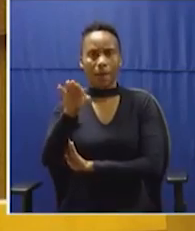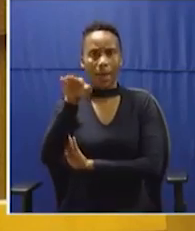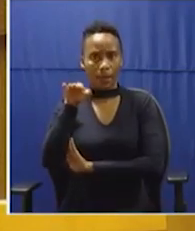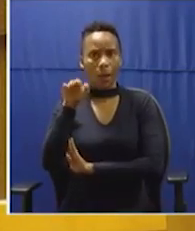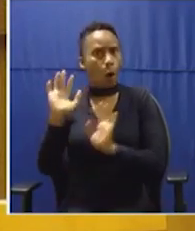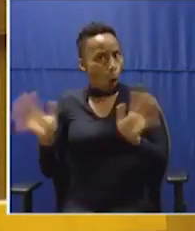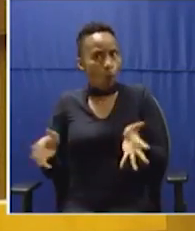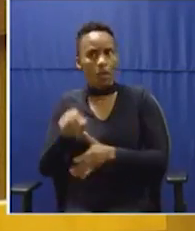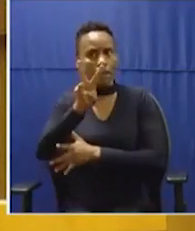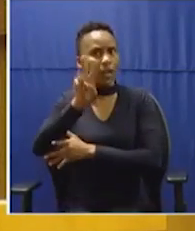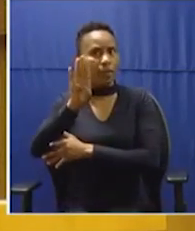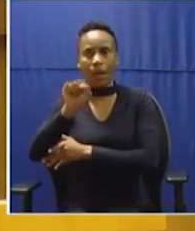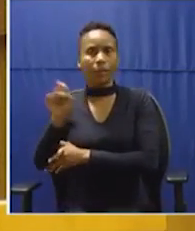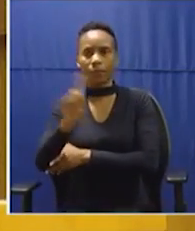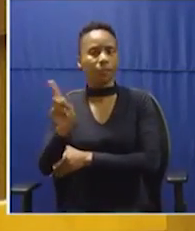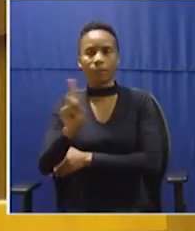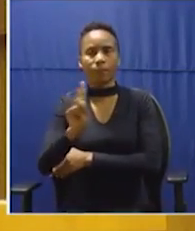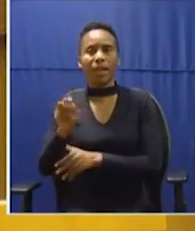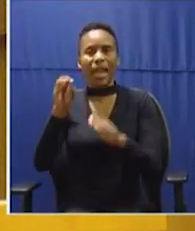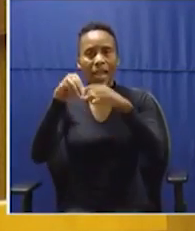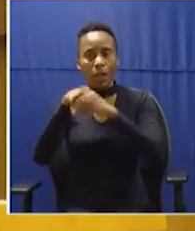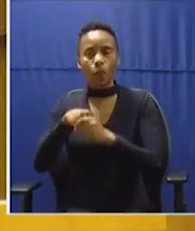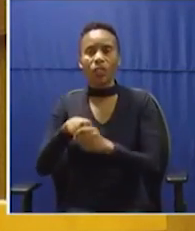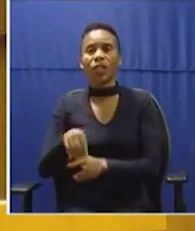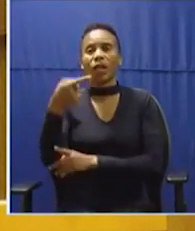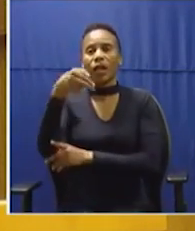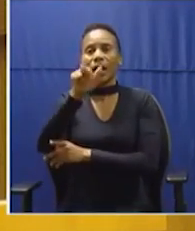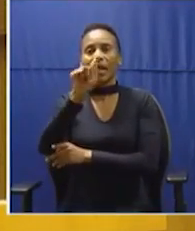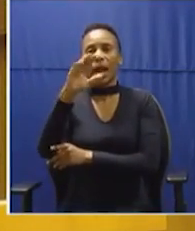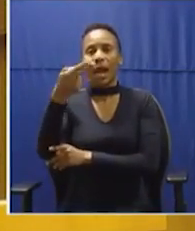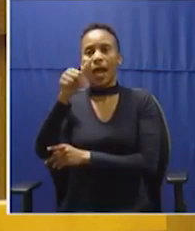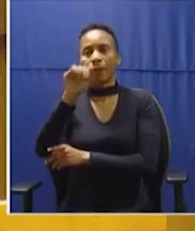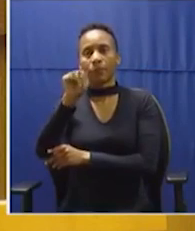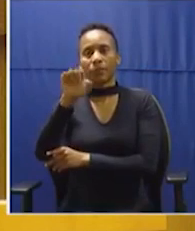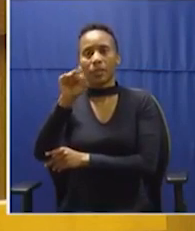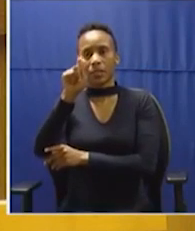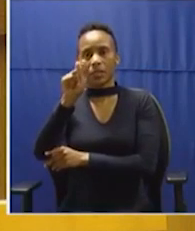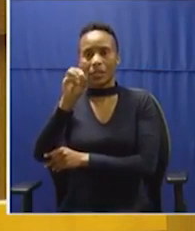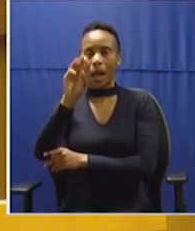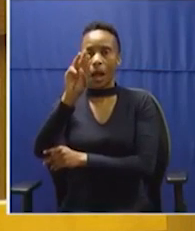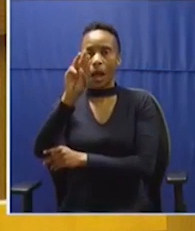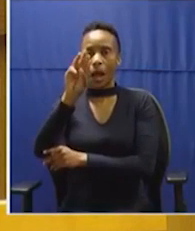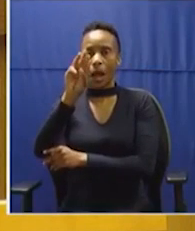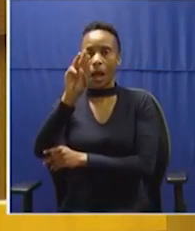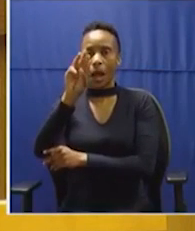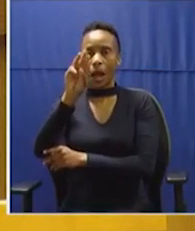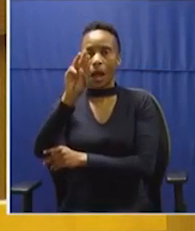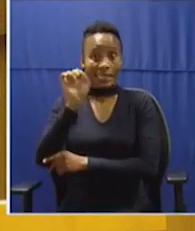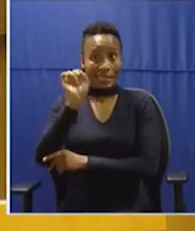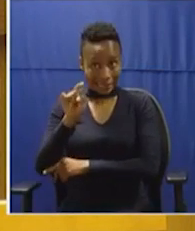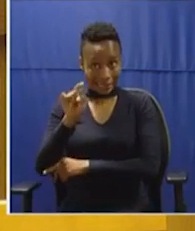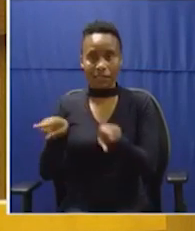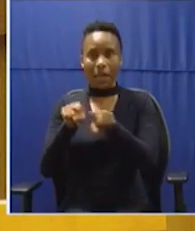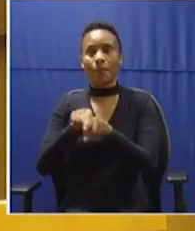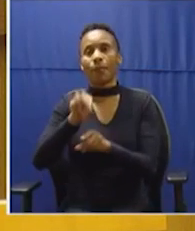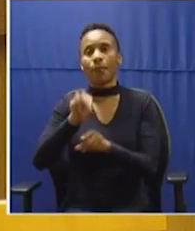VBS Mutual Bank, by the way, including the Gramstown Building Society, which is a mutual bank, has got municipal deposits up to this